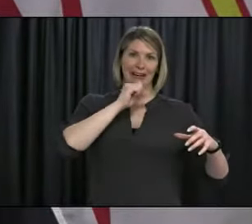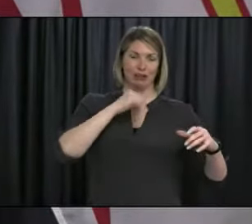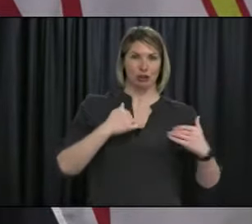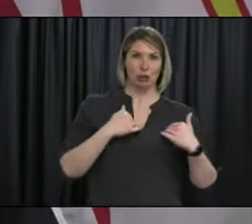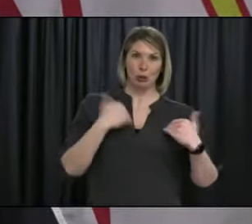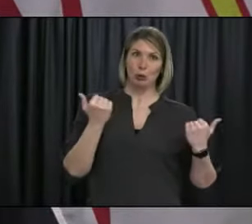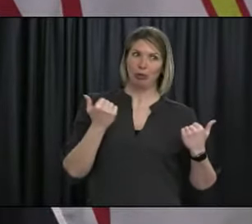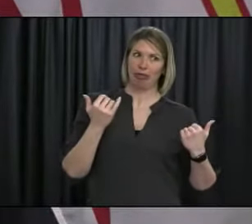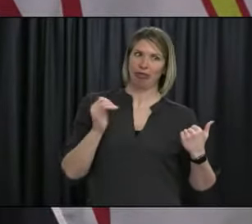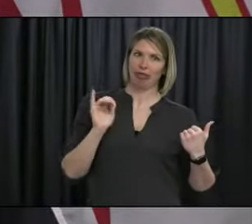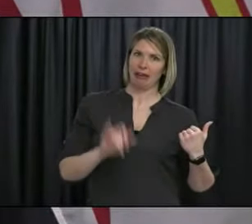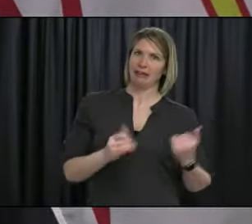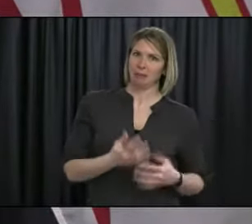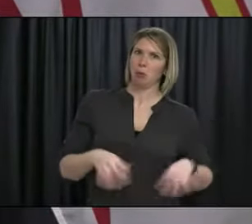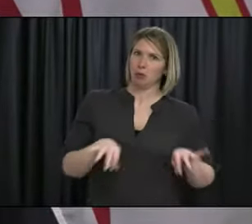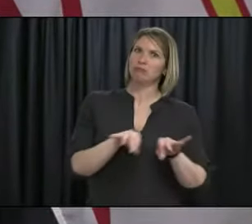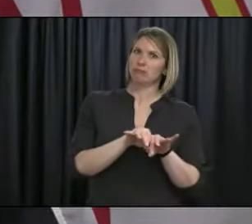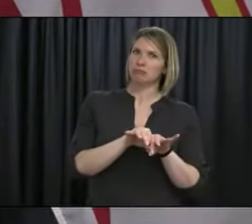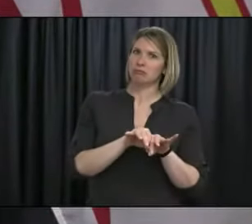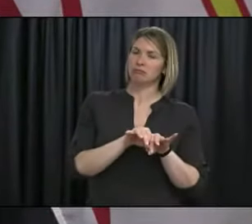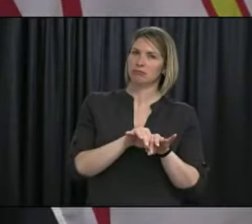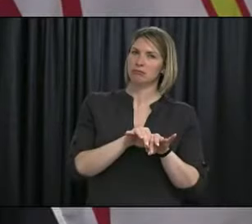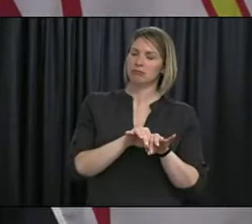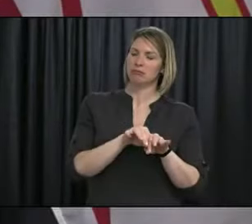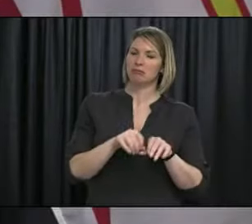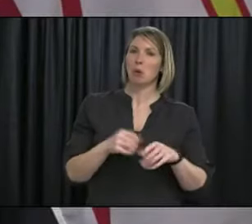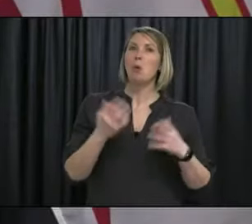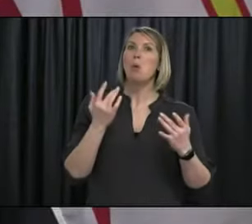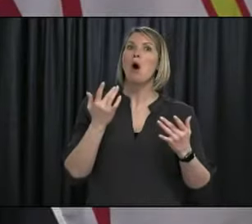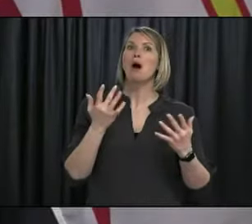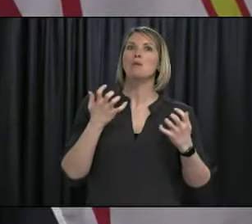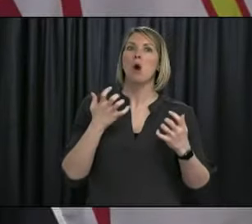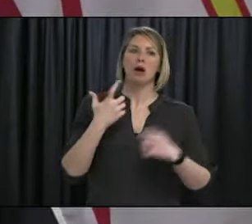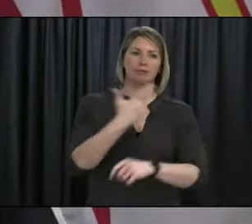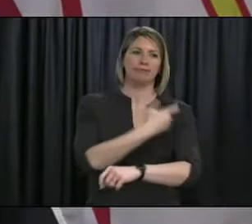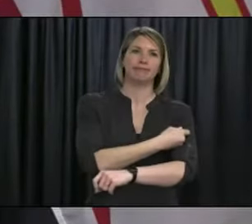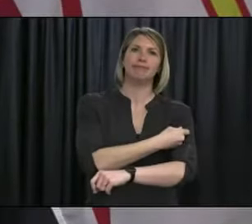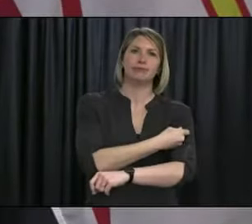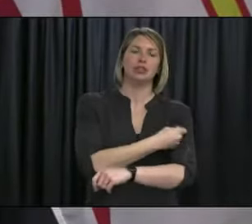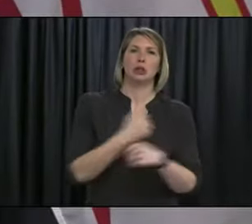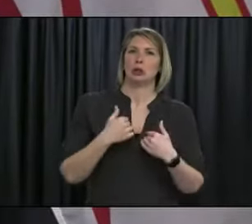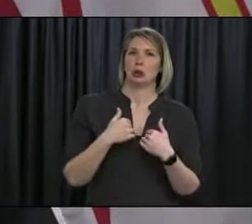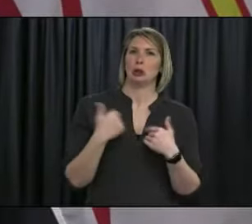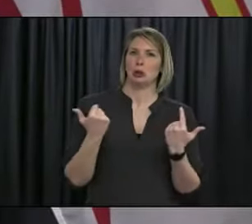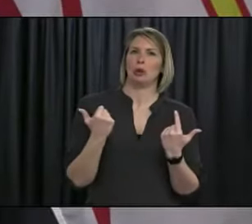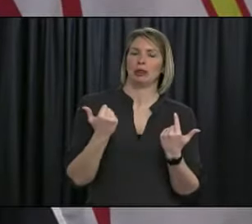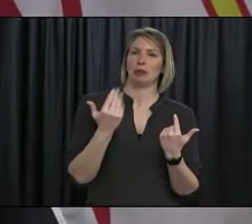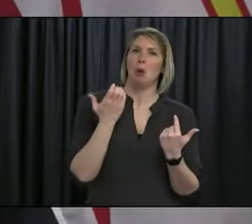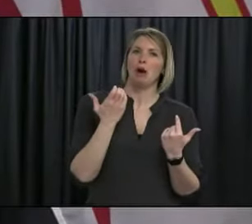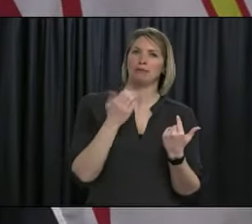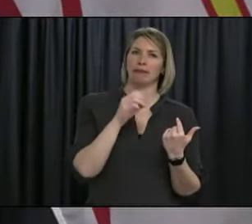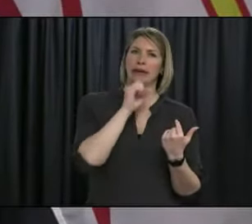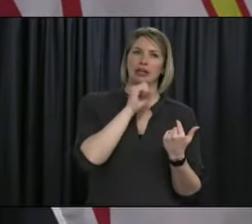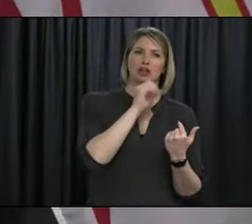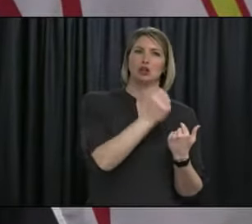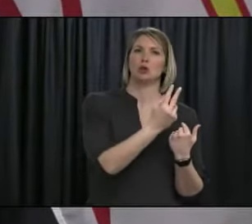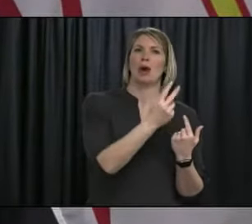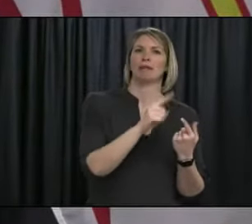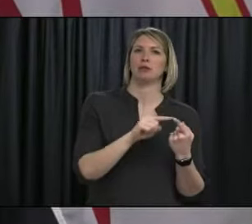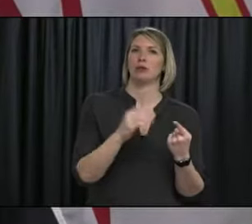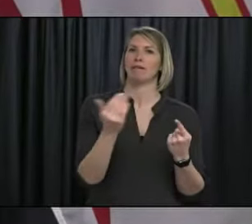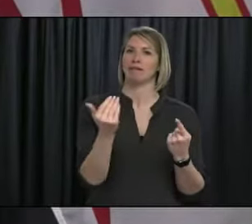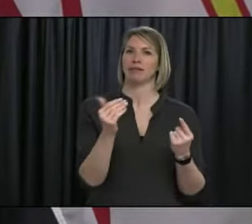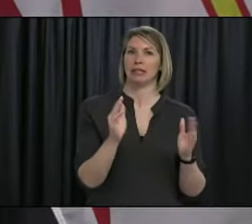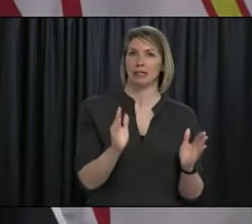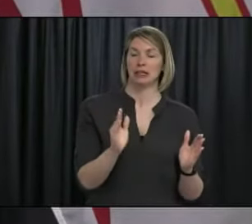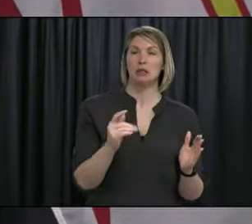it's a big deal for us, for everybody, uh, to be able to administer vaccines to this age group. So, uh, we'll certainly be looking forward to